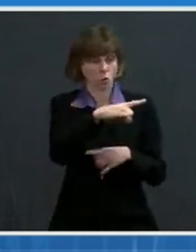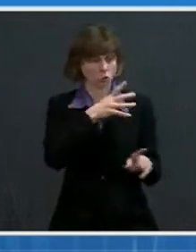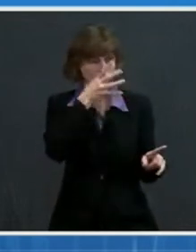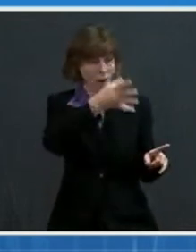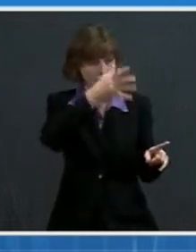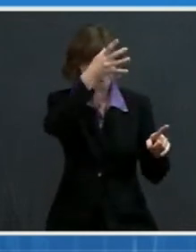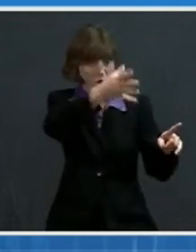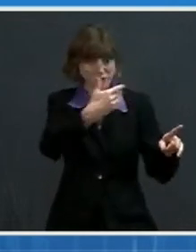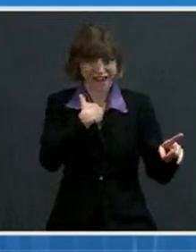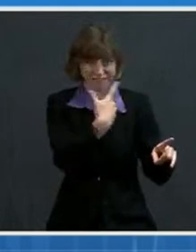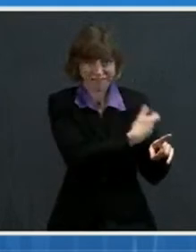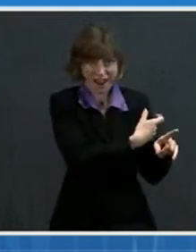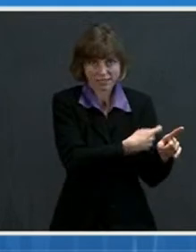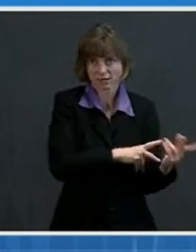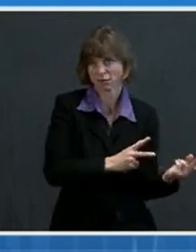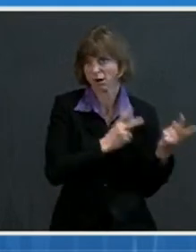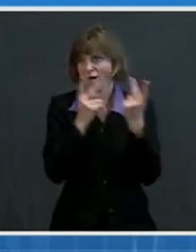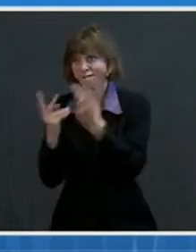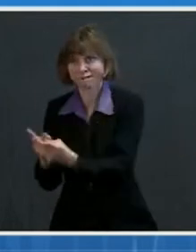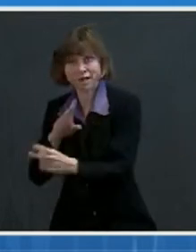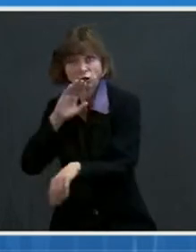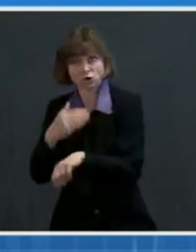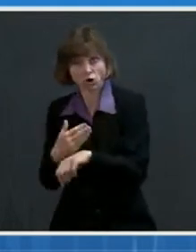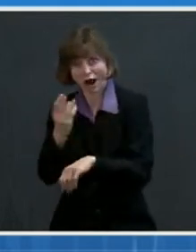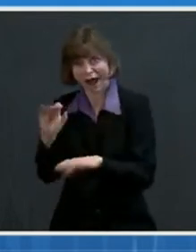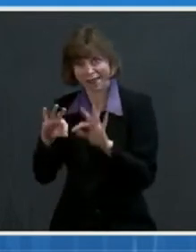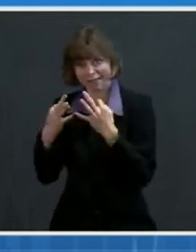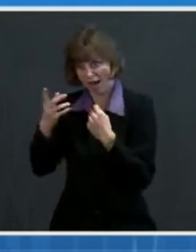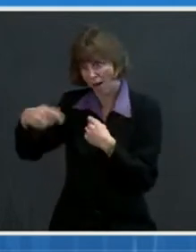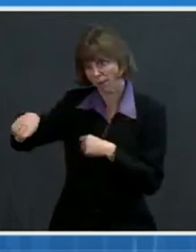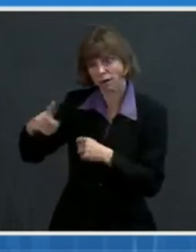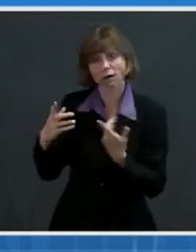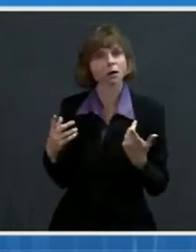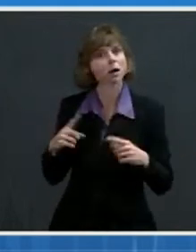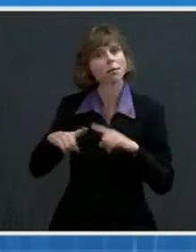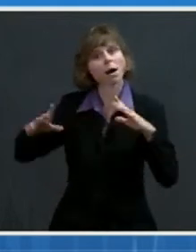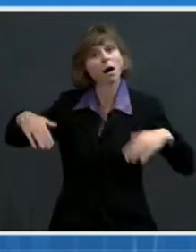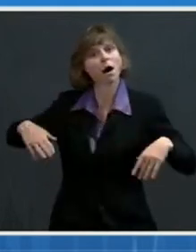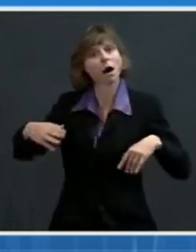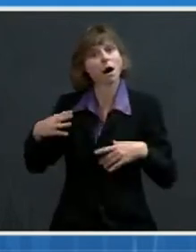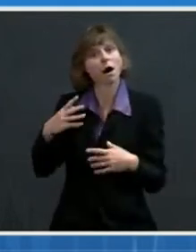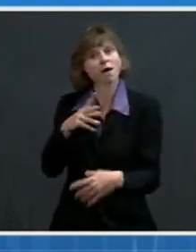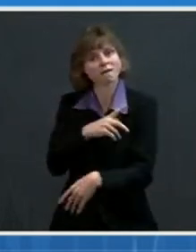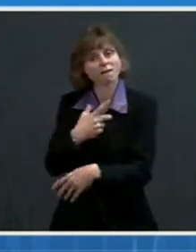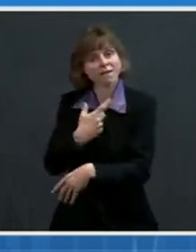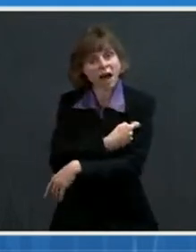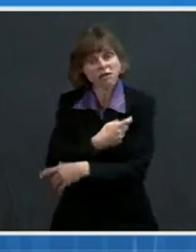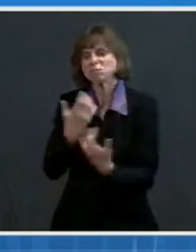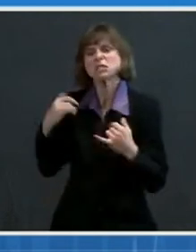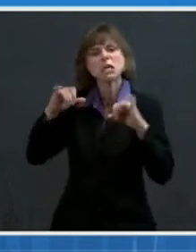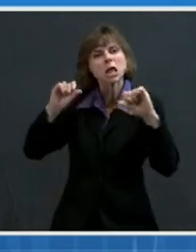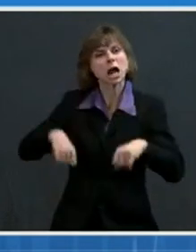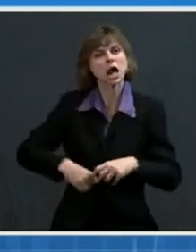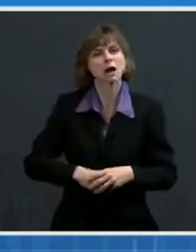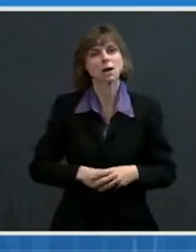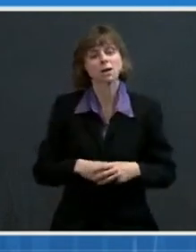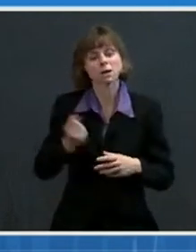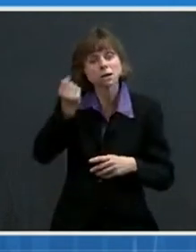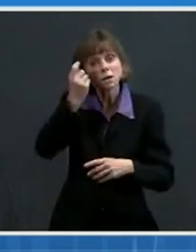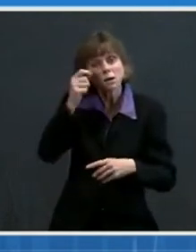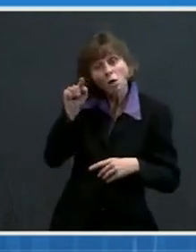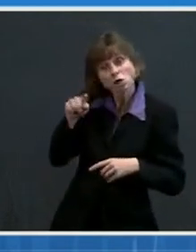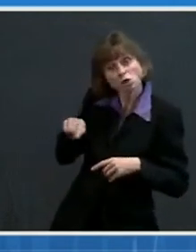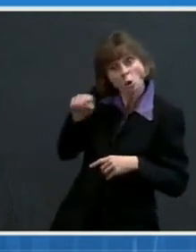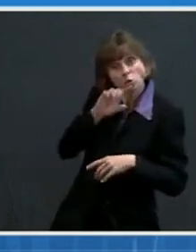visit their daughter and her family even if they have not been vaccinated so long as the daughter and her family